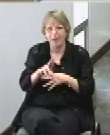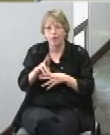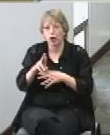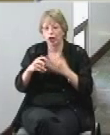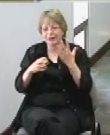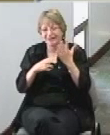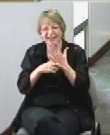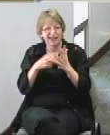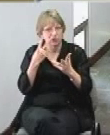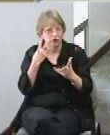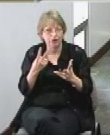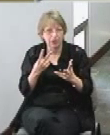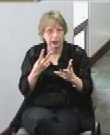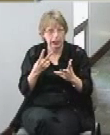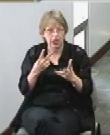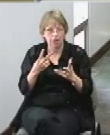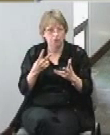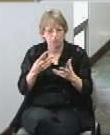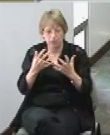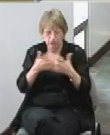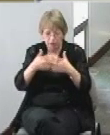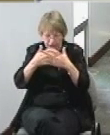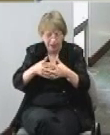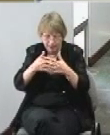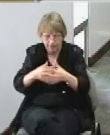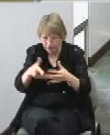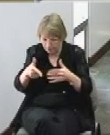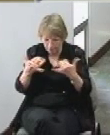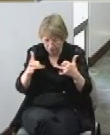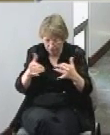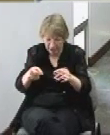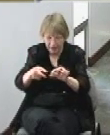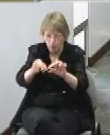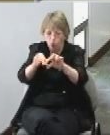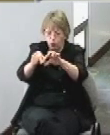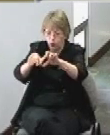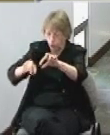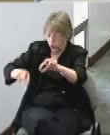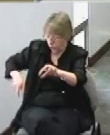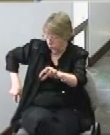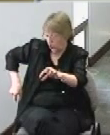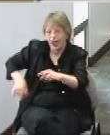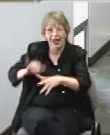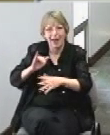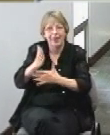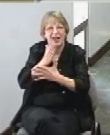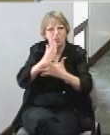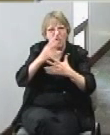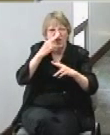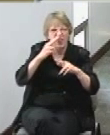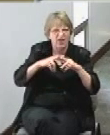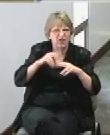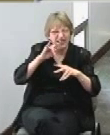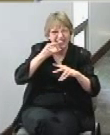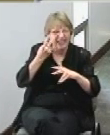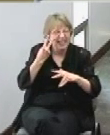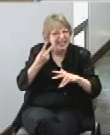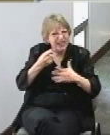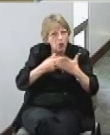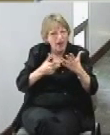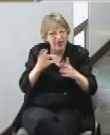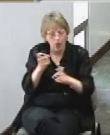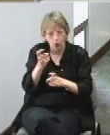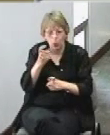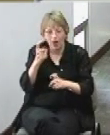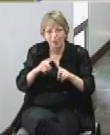they come streaming out of those machines and that's part of the fun for the kids as they see what they just want but